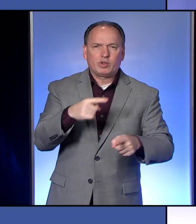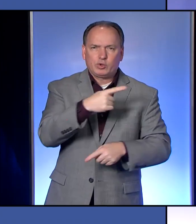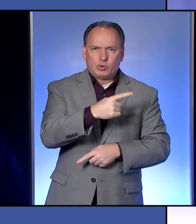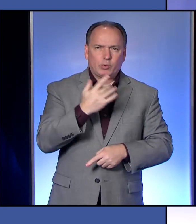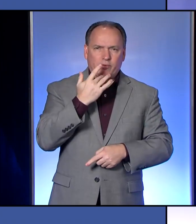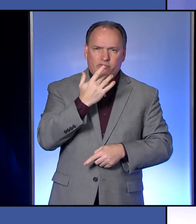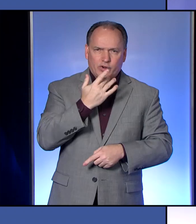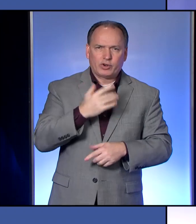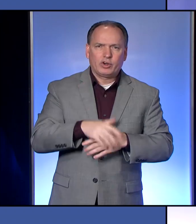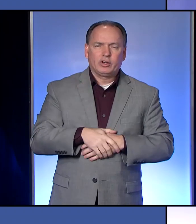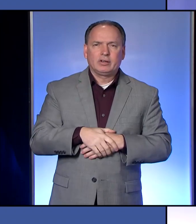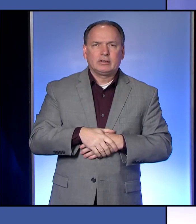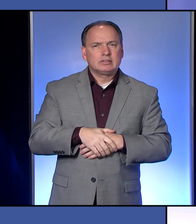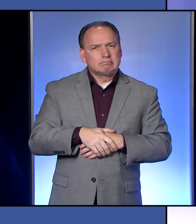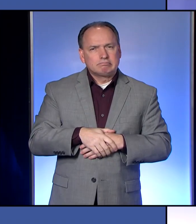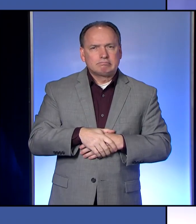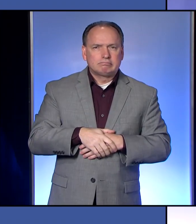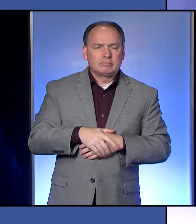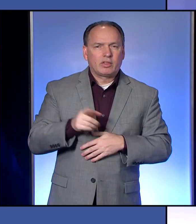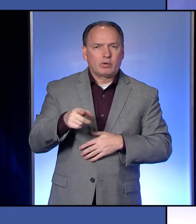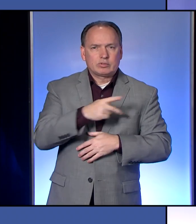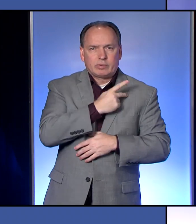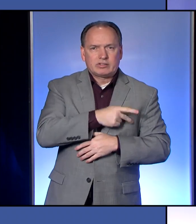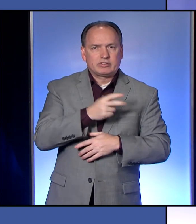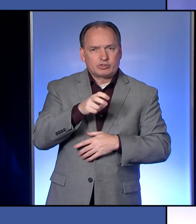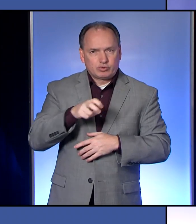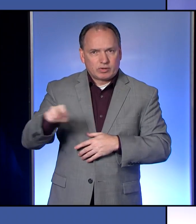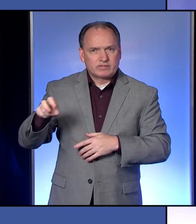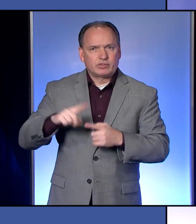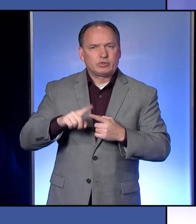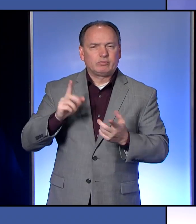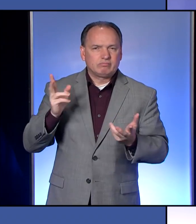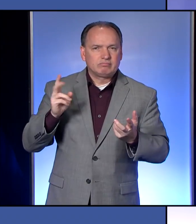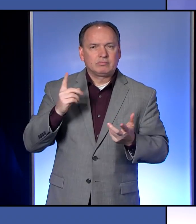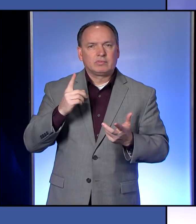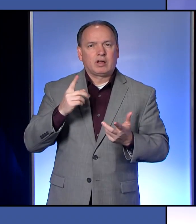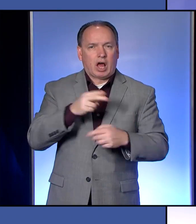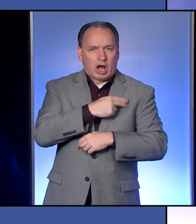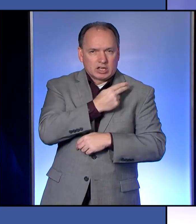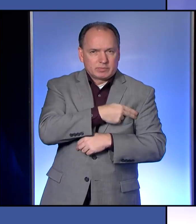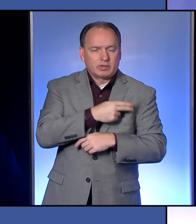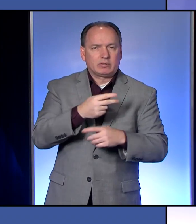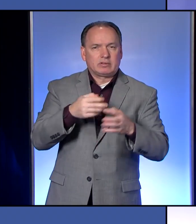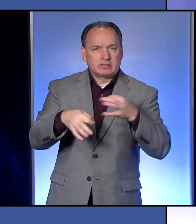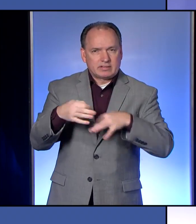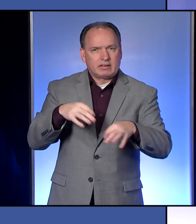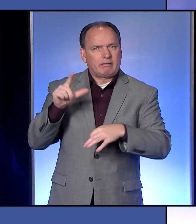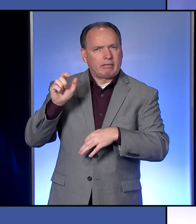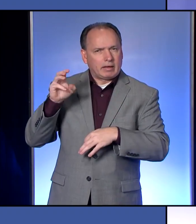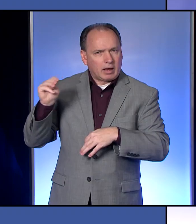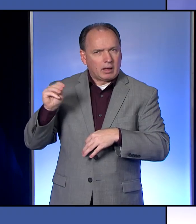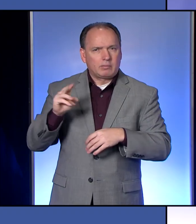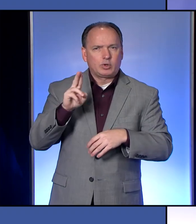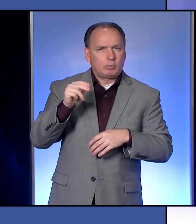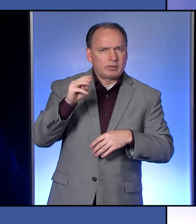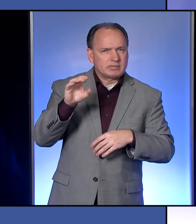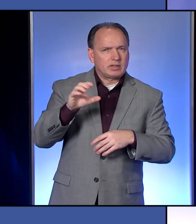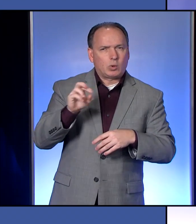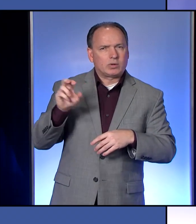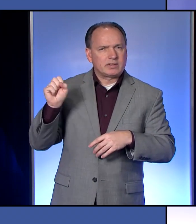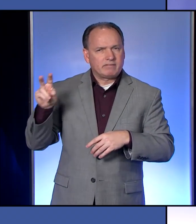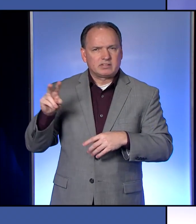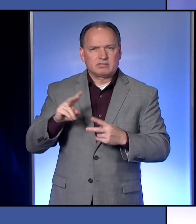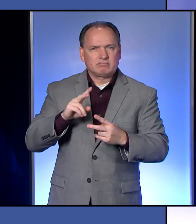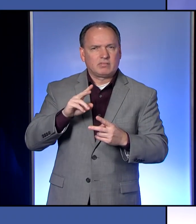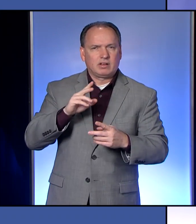prefer, I guess, those patients be transferred to, let's say, one of the hospitals, guess, like LECOM, UPMC, or St. Vincent, rather